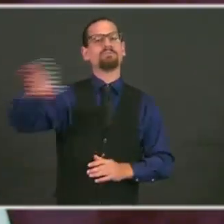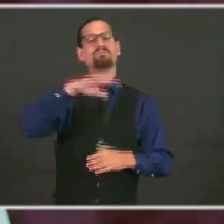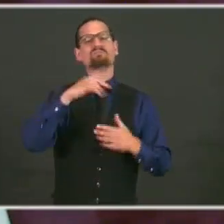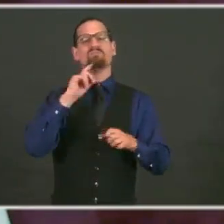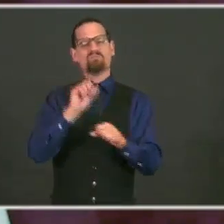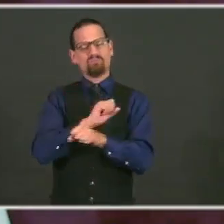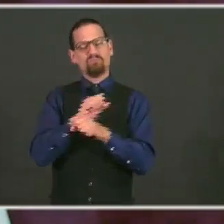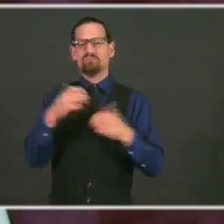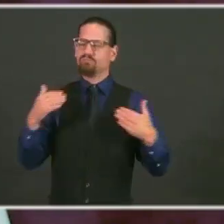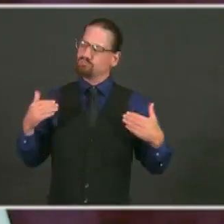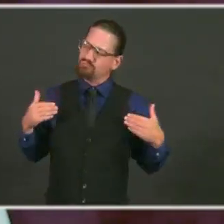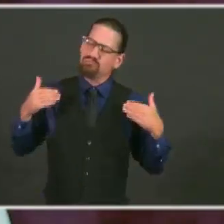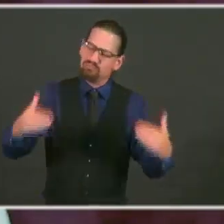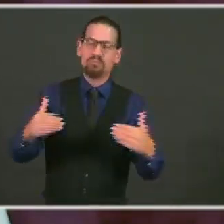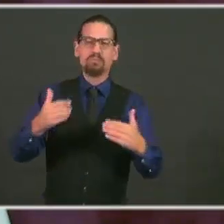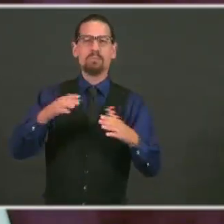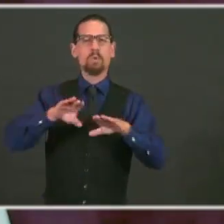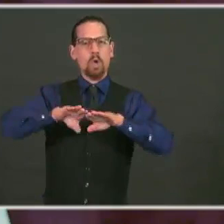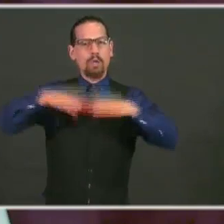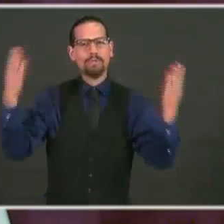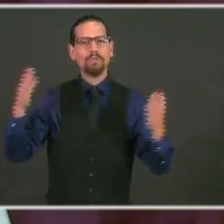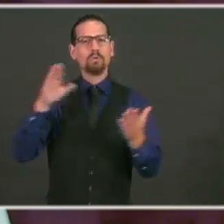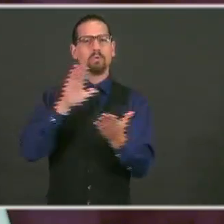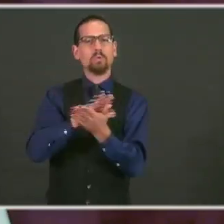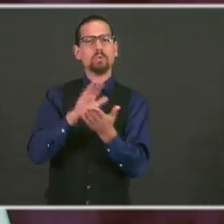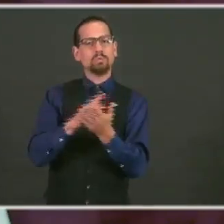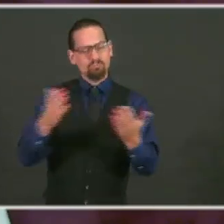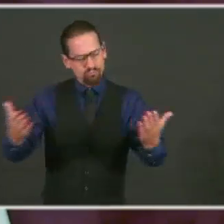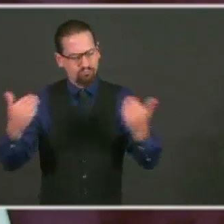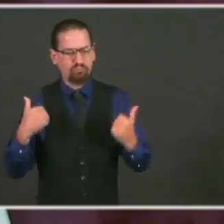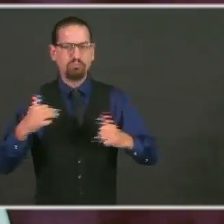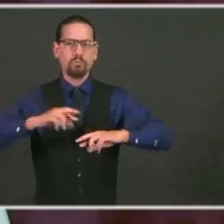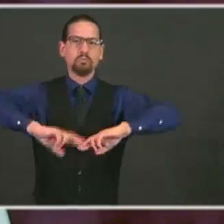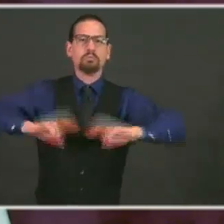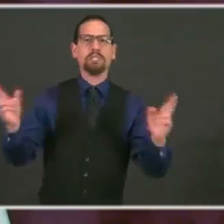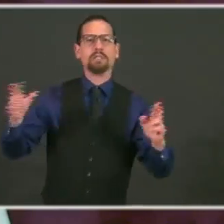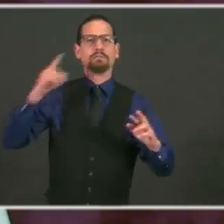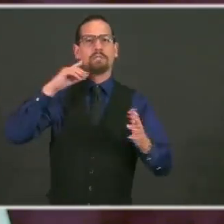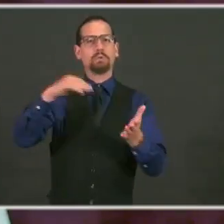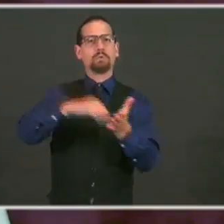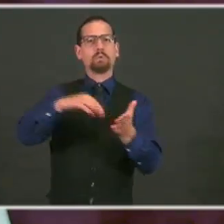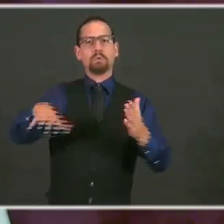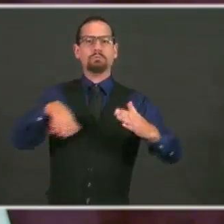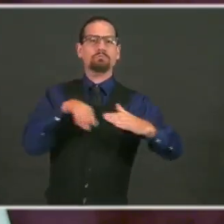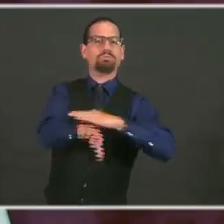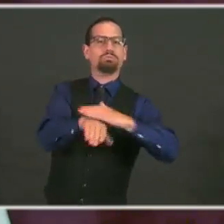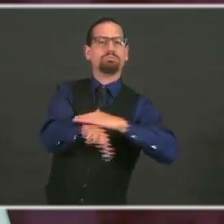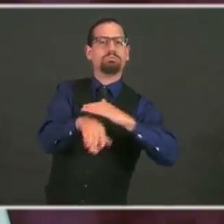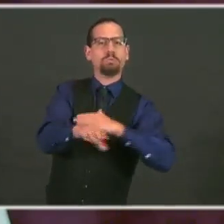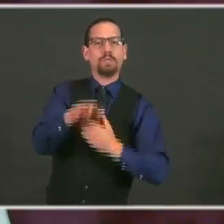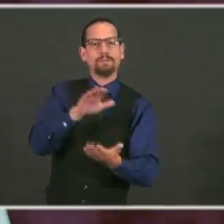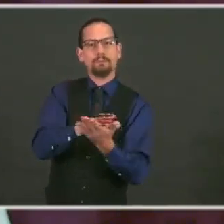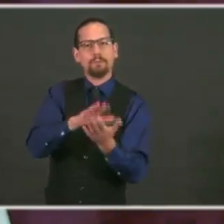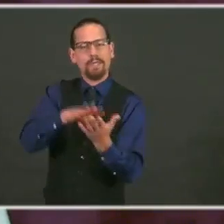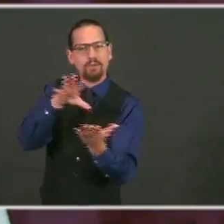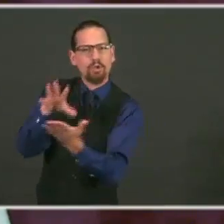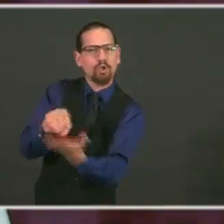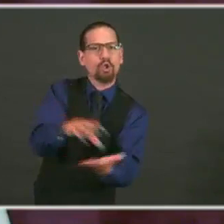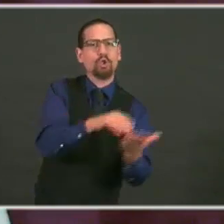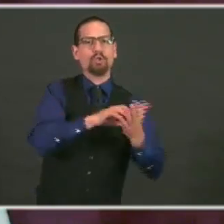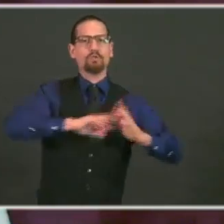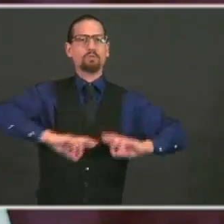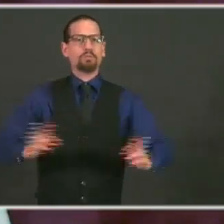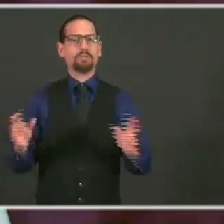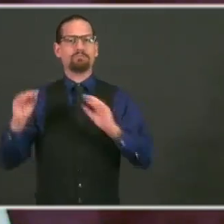of most schools were open and accepting children, and it was a great thing. So I want to thank you to the